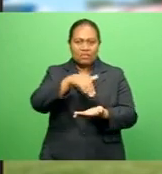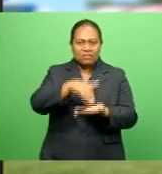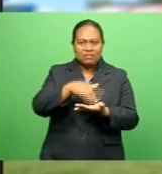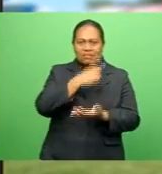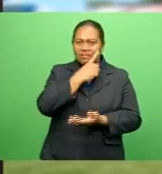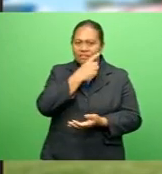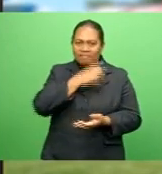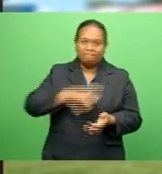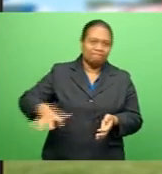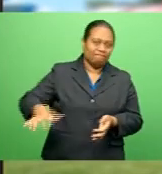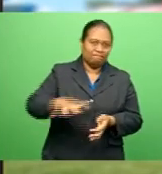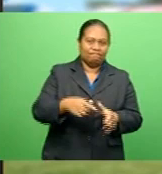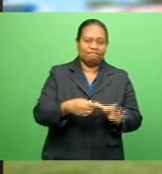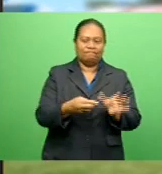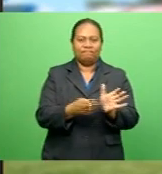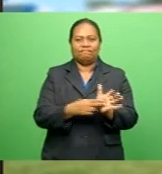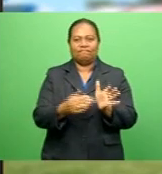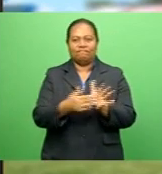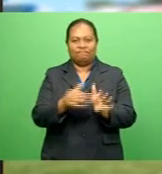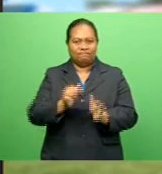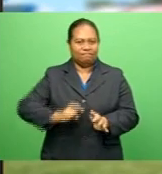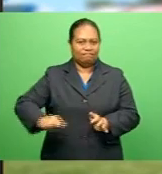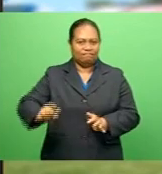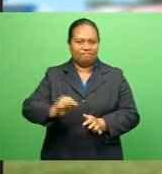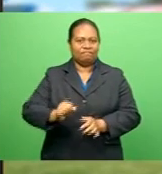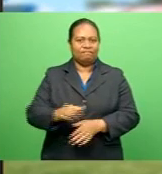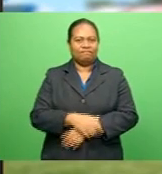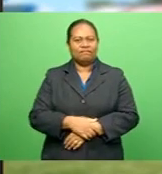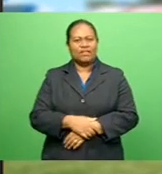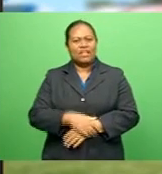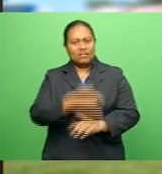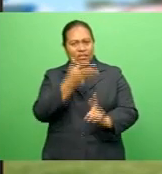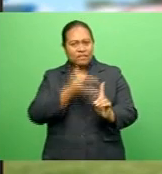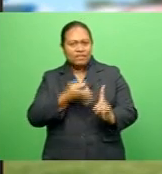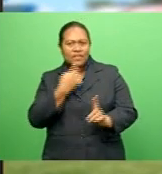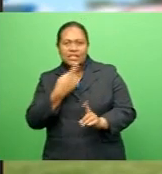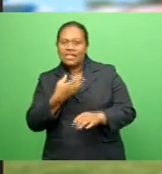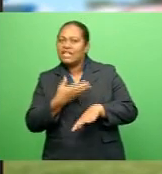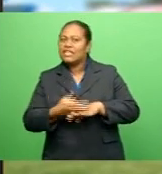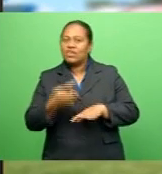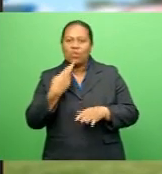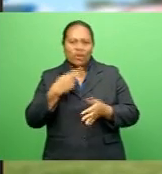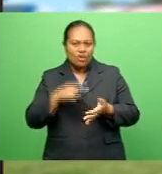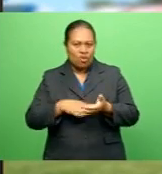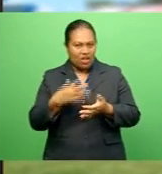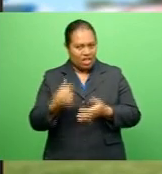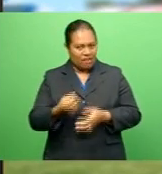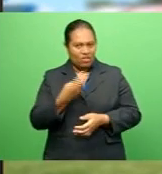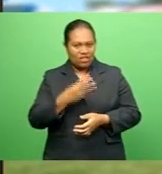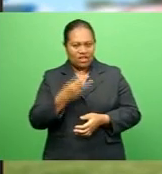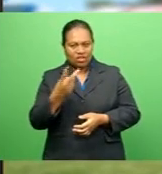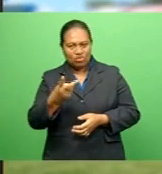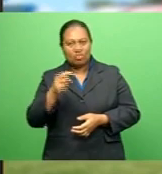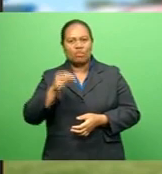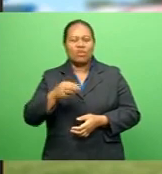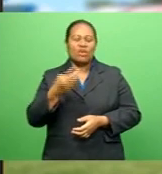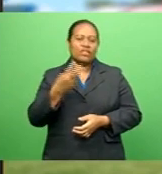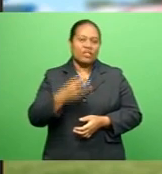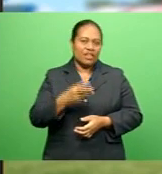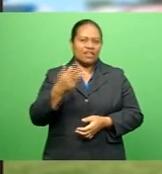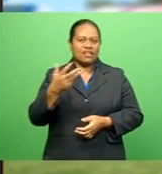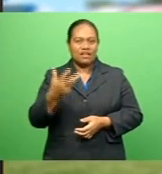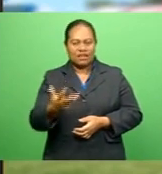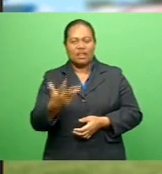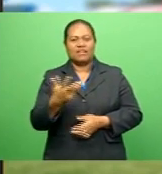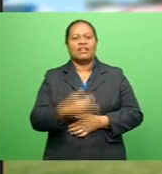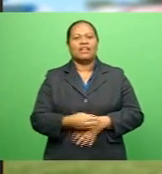girls' discos event at the ANZ Stadium in Suva Vunindakua set a new record in the discos throw With a throw of 32.39